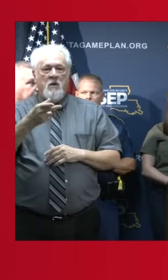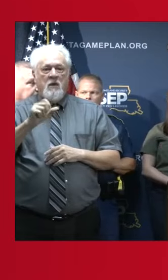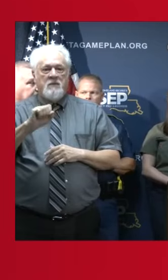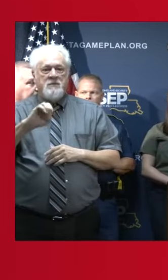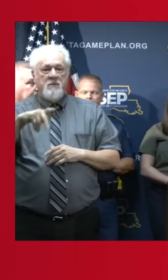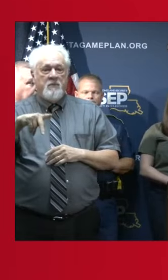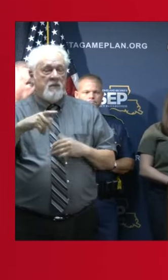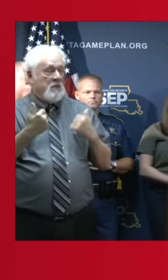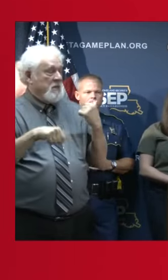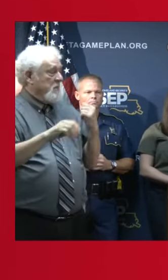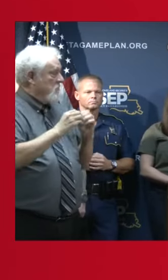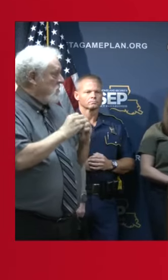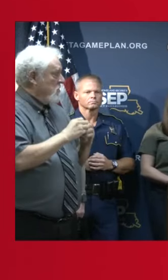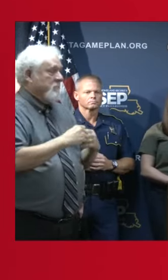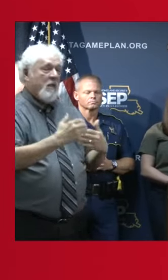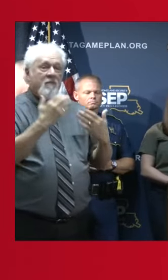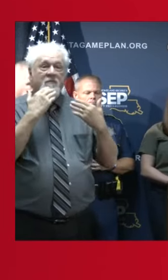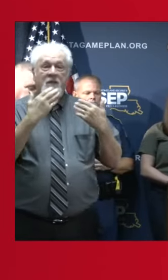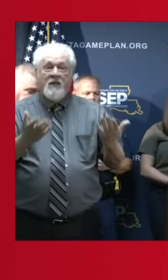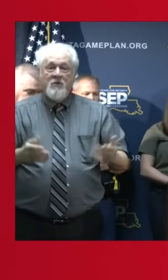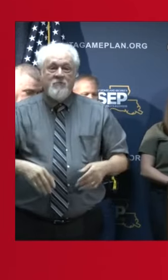No. OK, thank you.